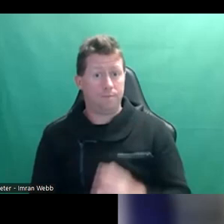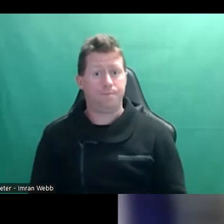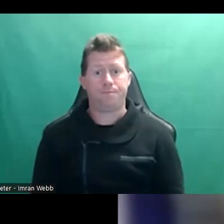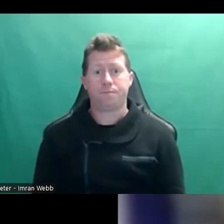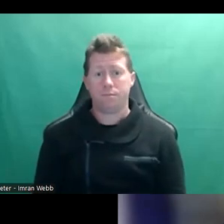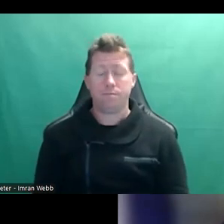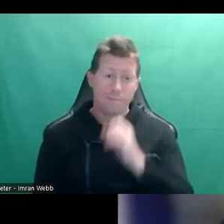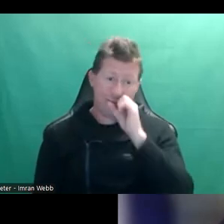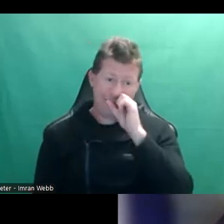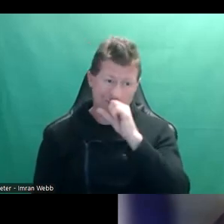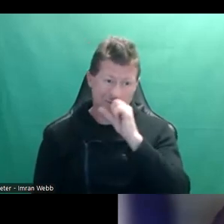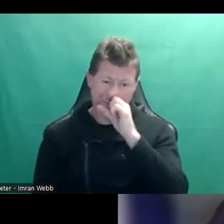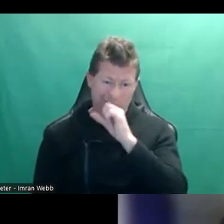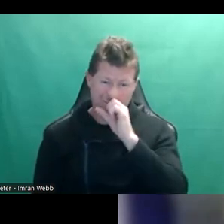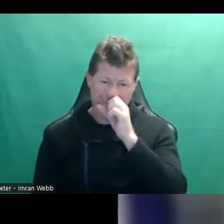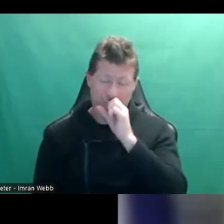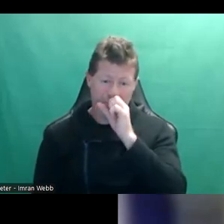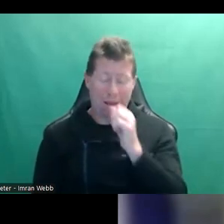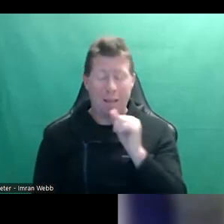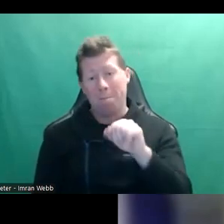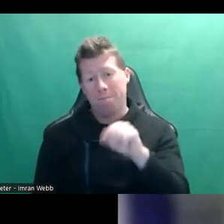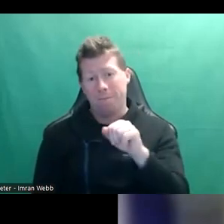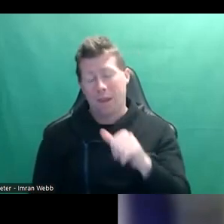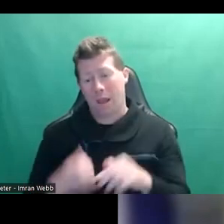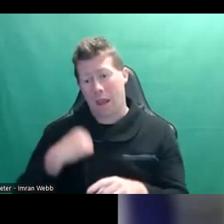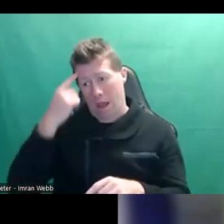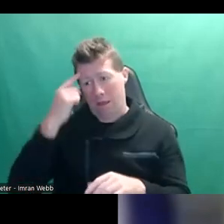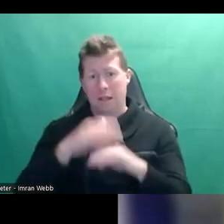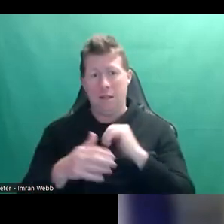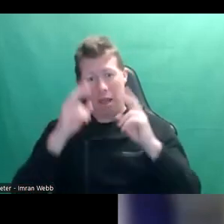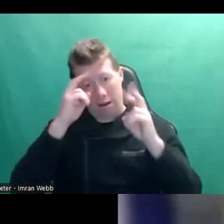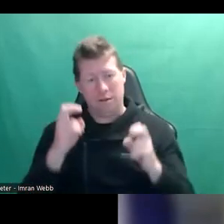Yeah, and I think it's about, again,